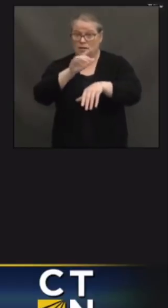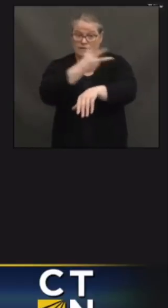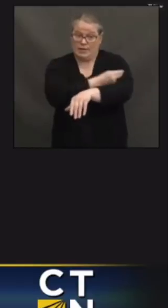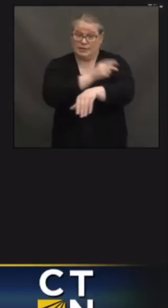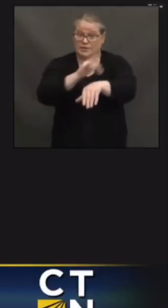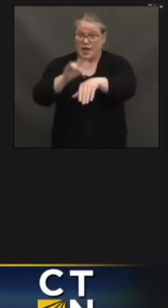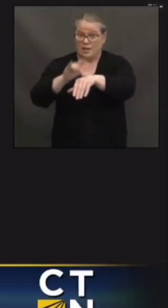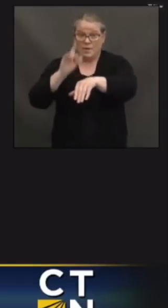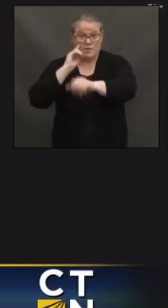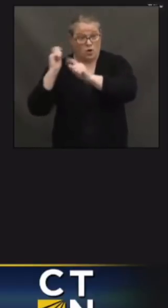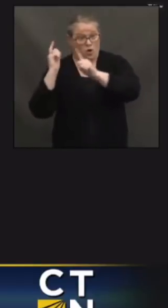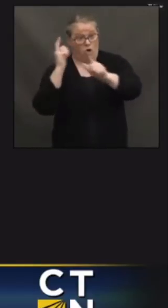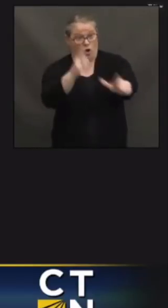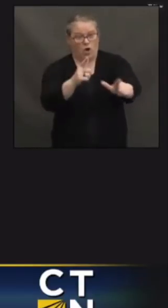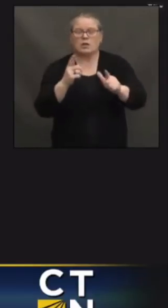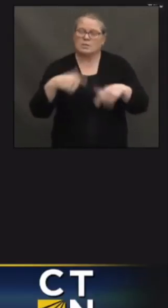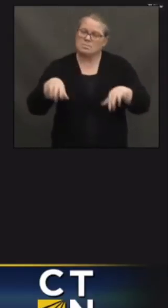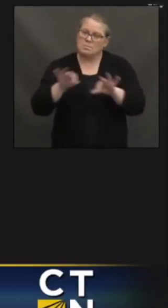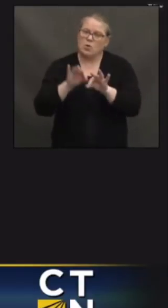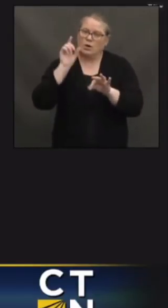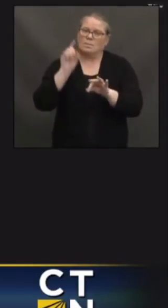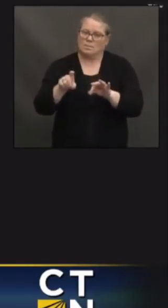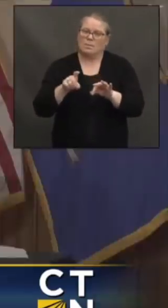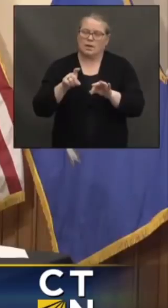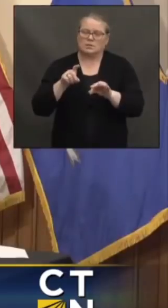this piece of legislation passed and implemented.